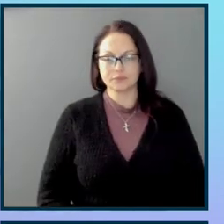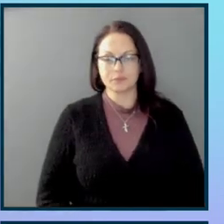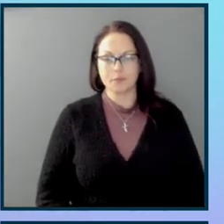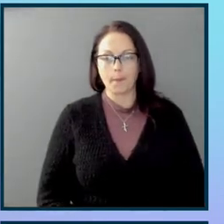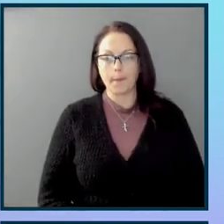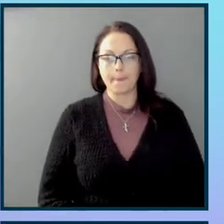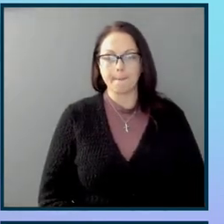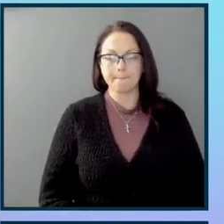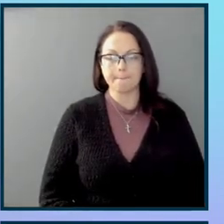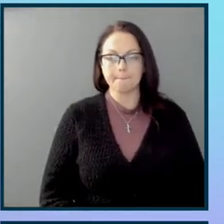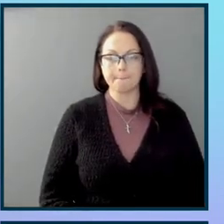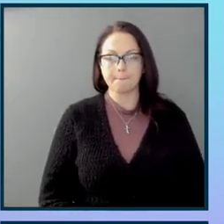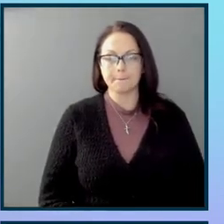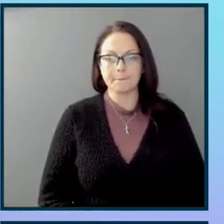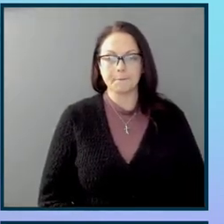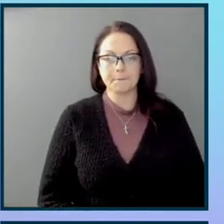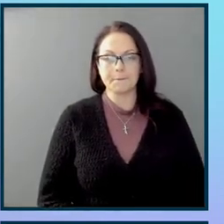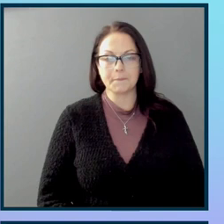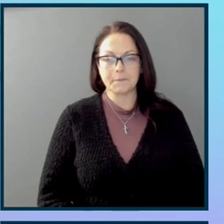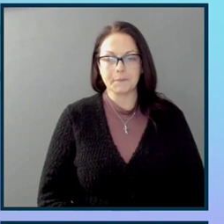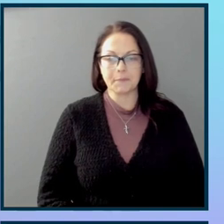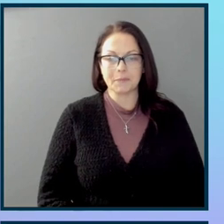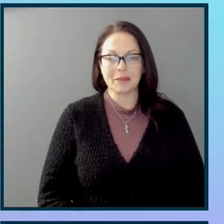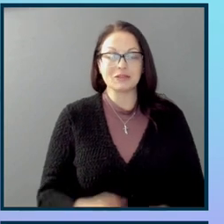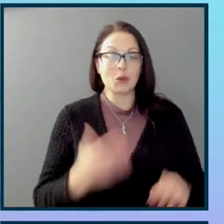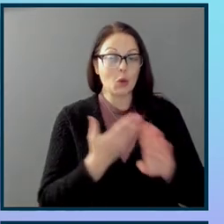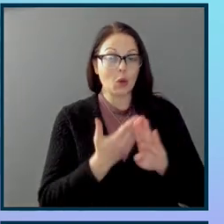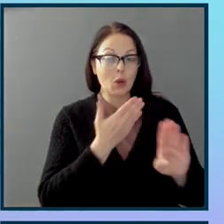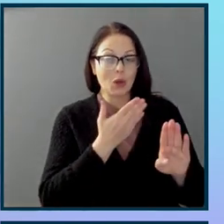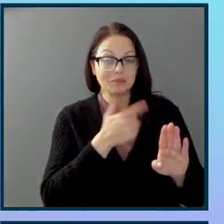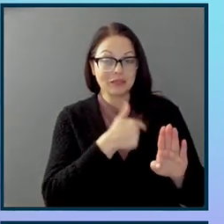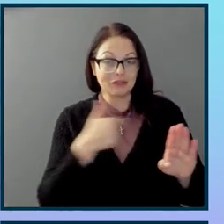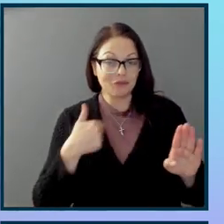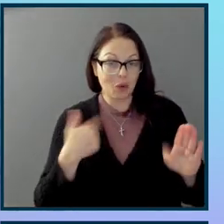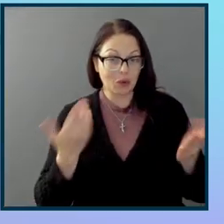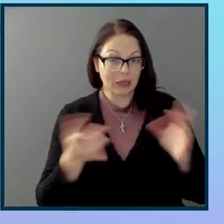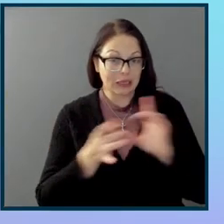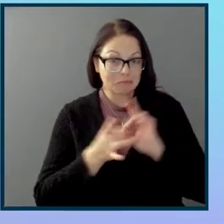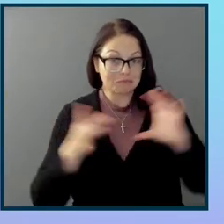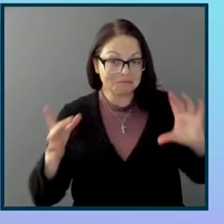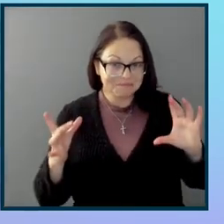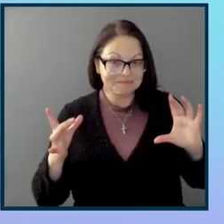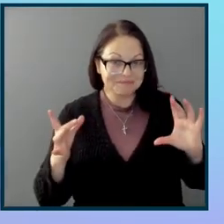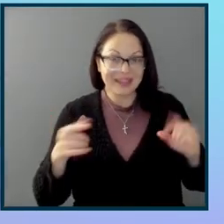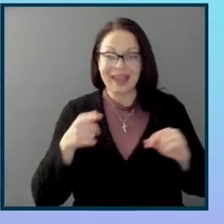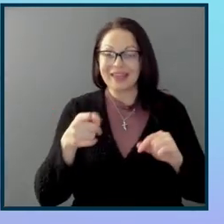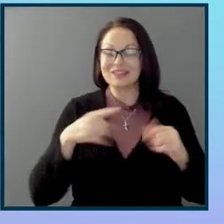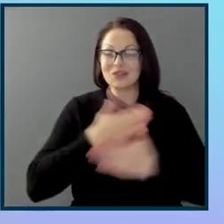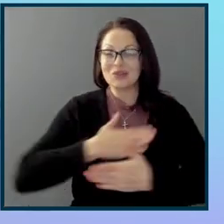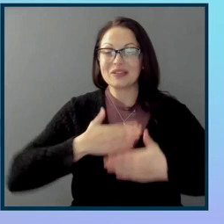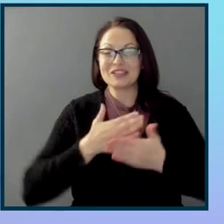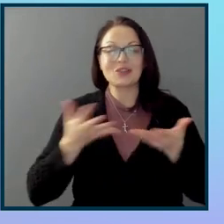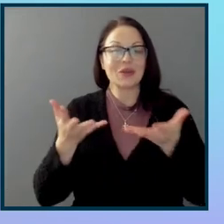Now, before I let you go and enjoy all of the conference,